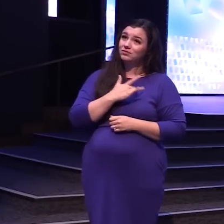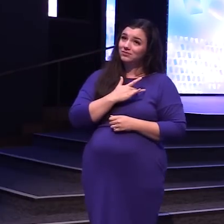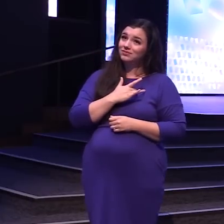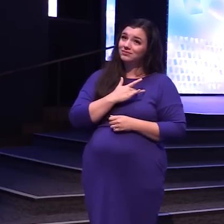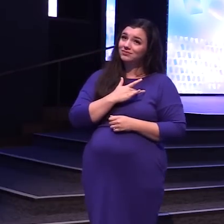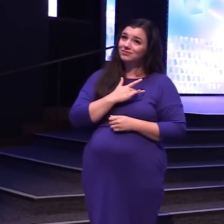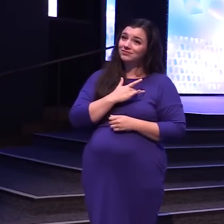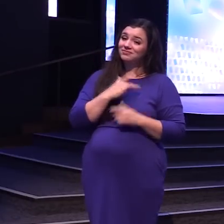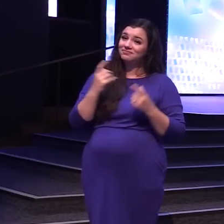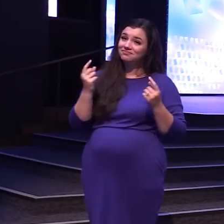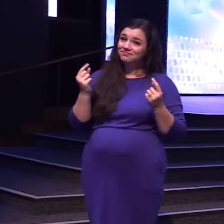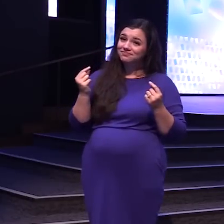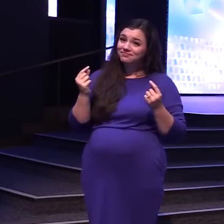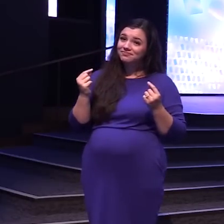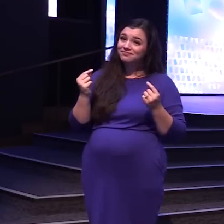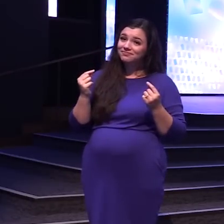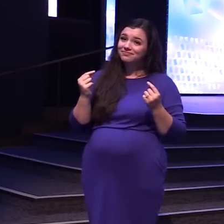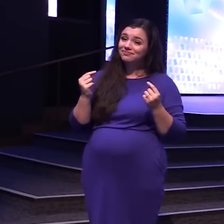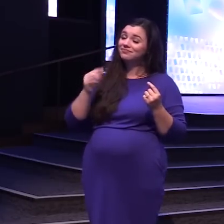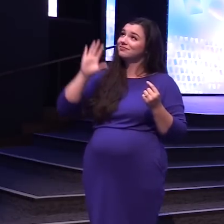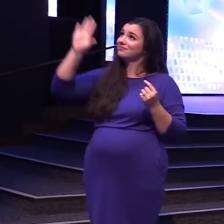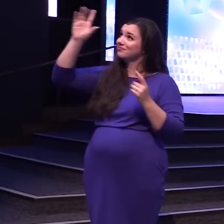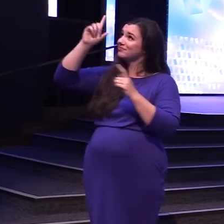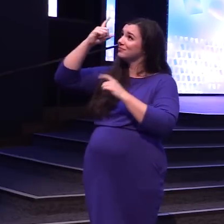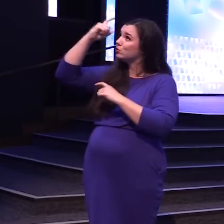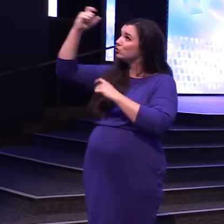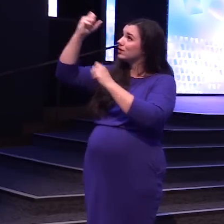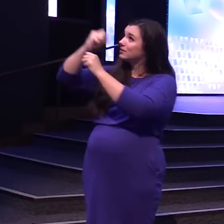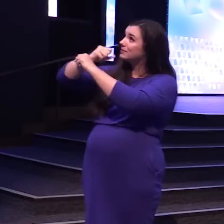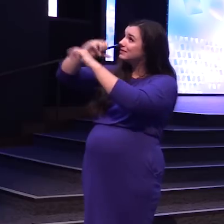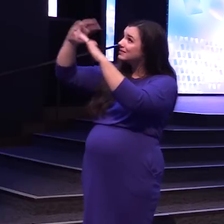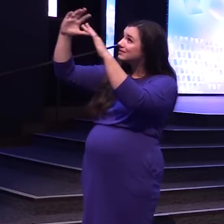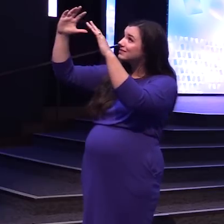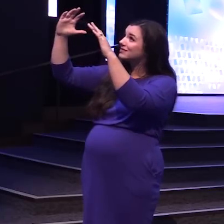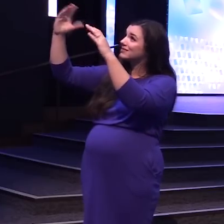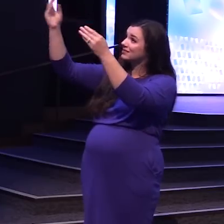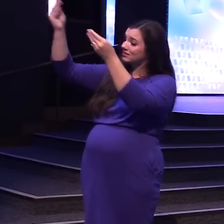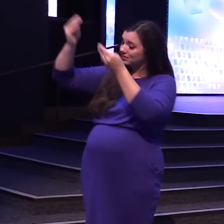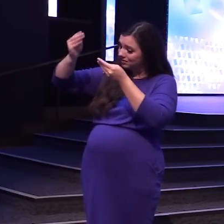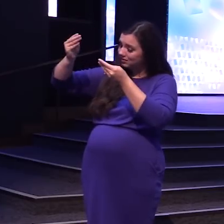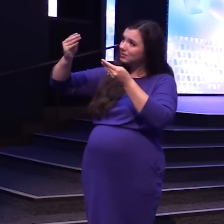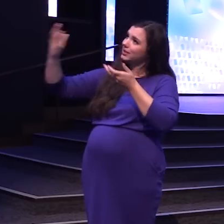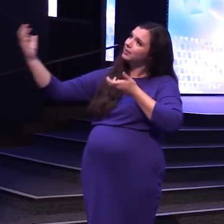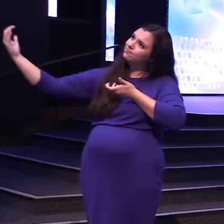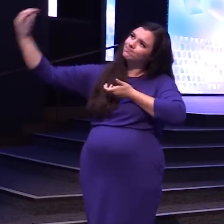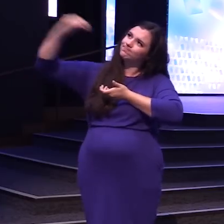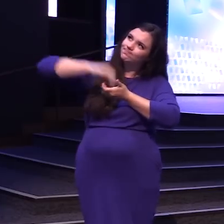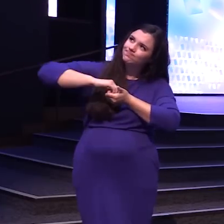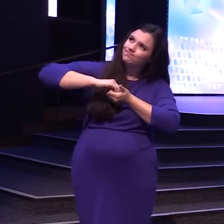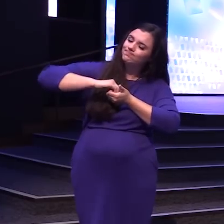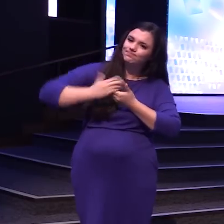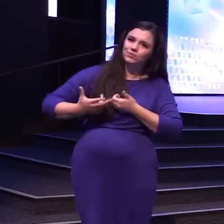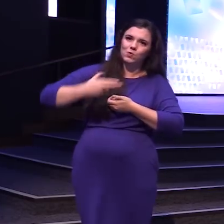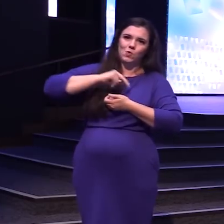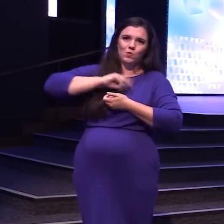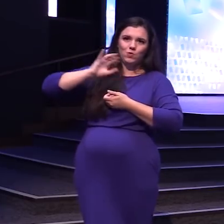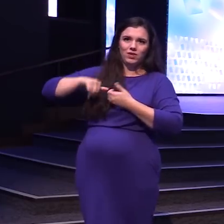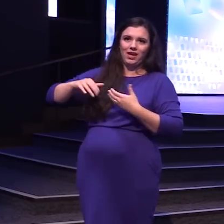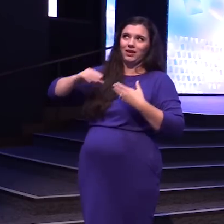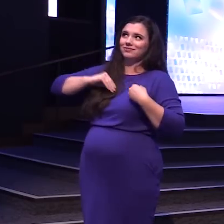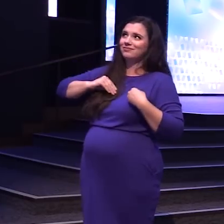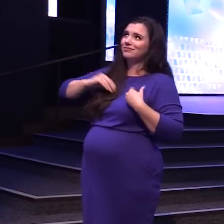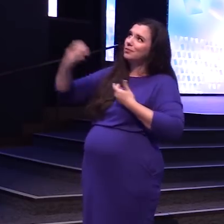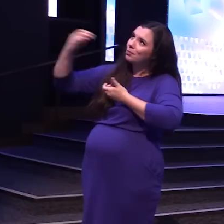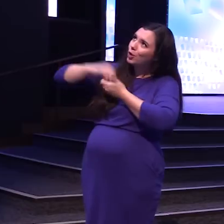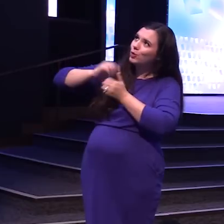Is to take ownership And partnership Of that And partner with the Lord We